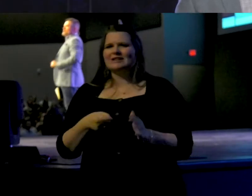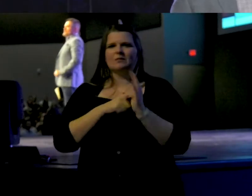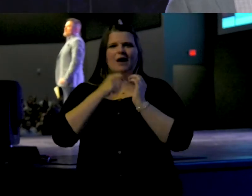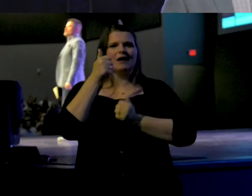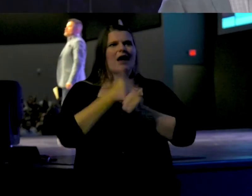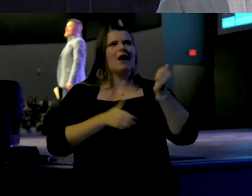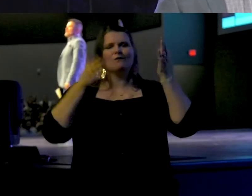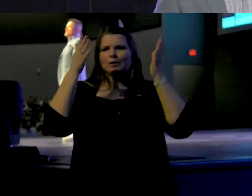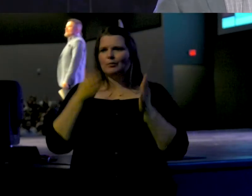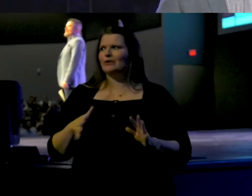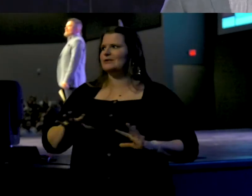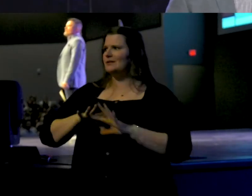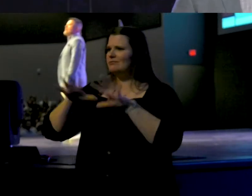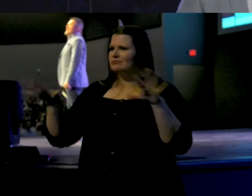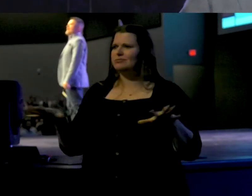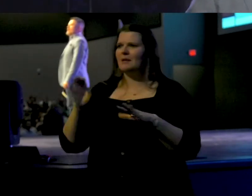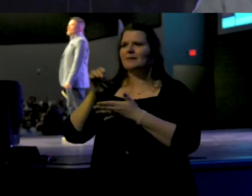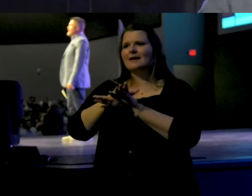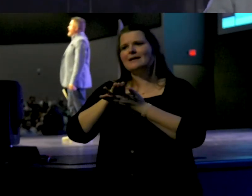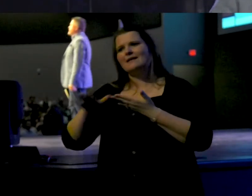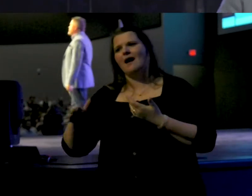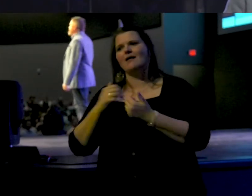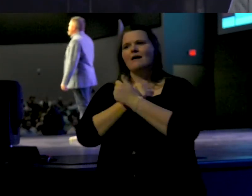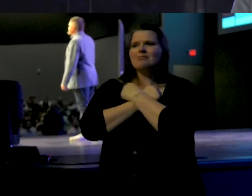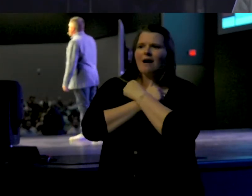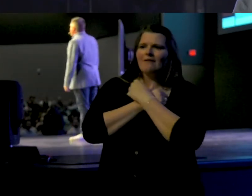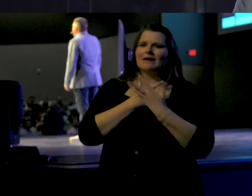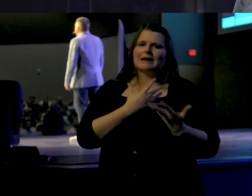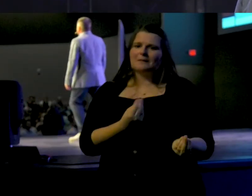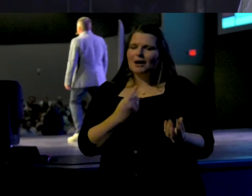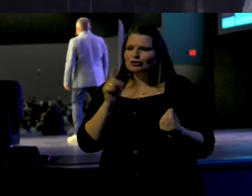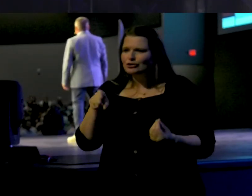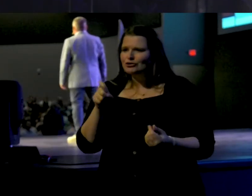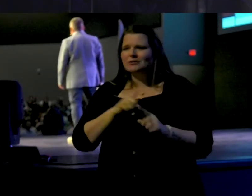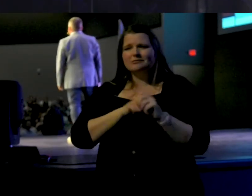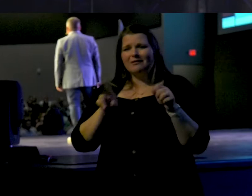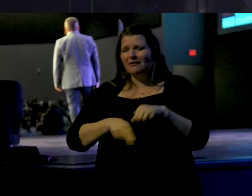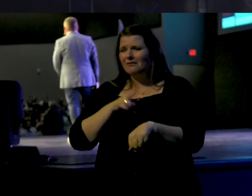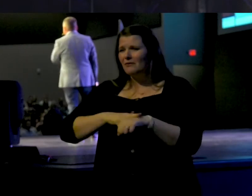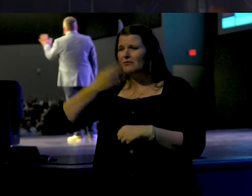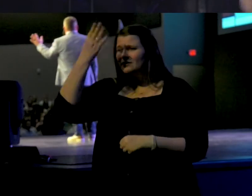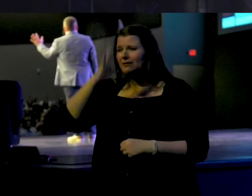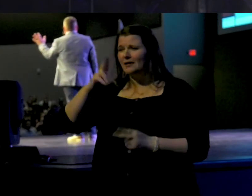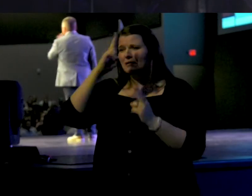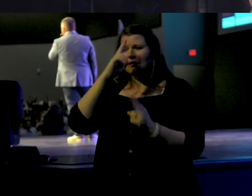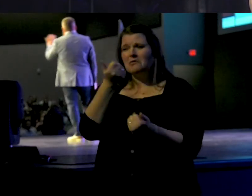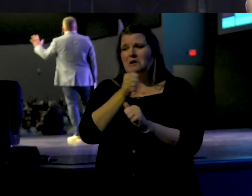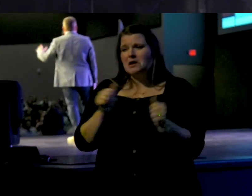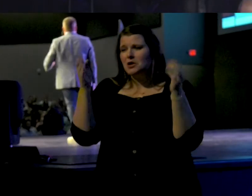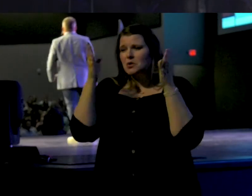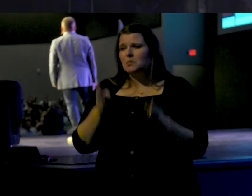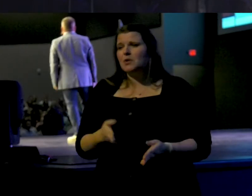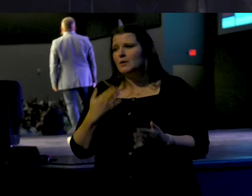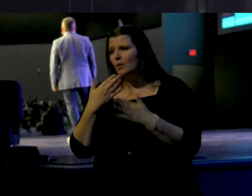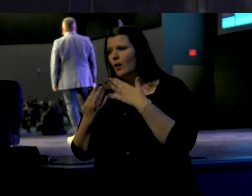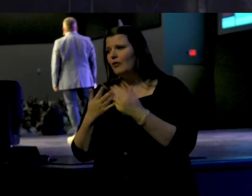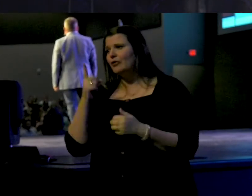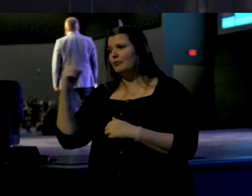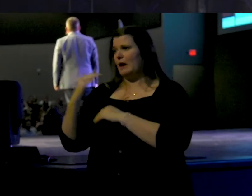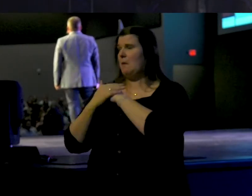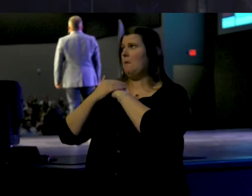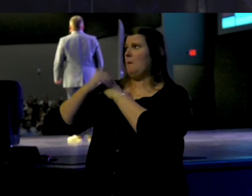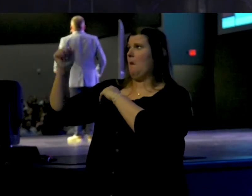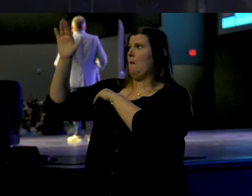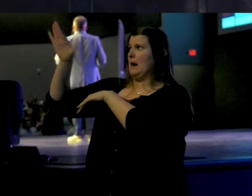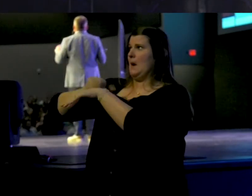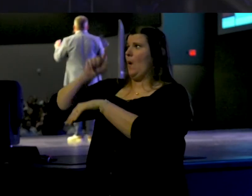every person in our society be kind and loving and compassionate. And of course, God honors any person, whether or not they call upon